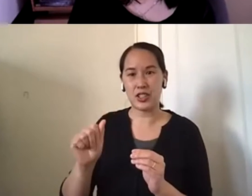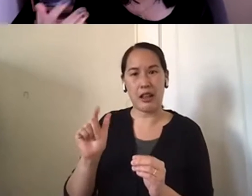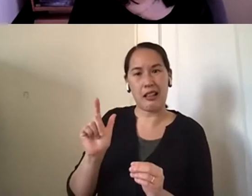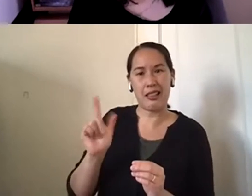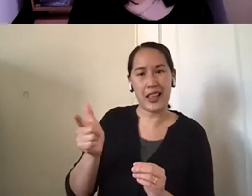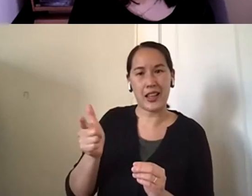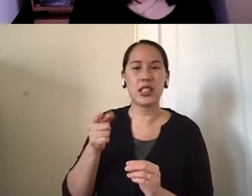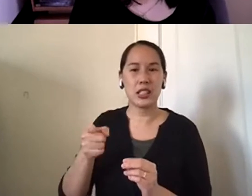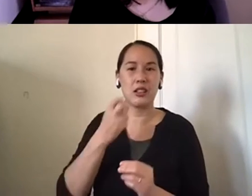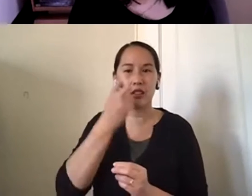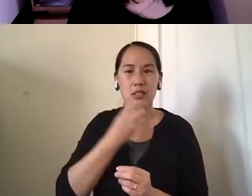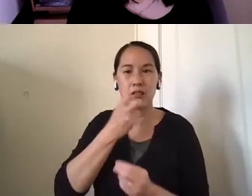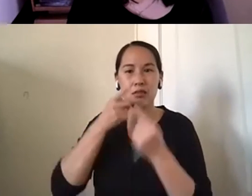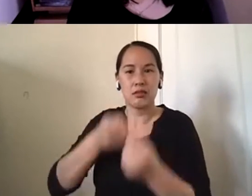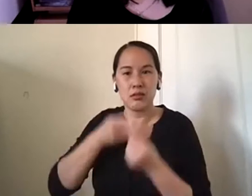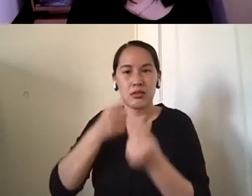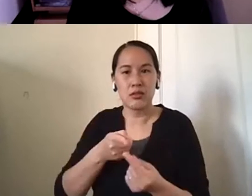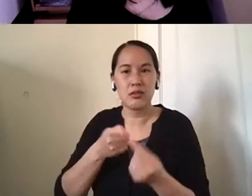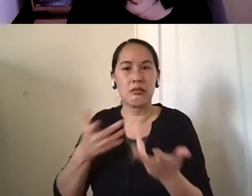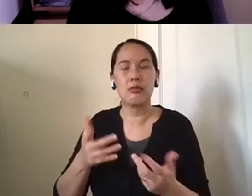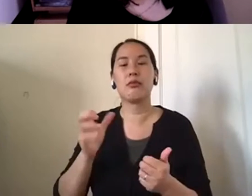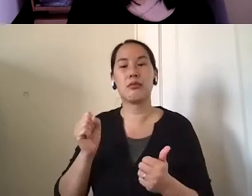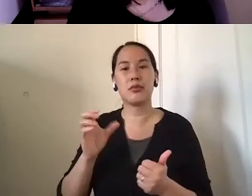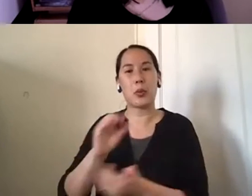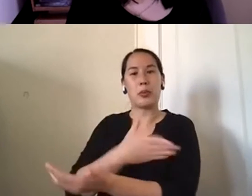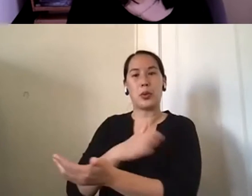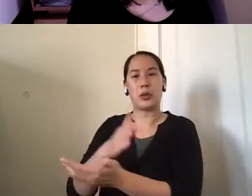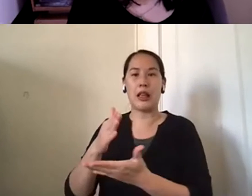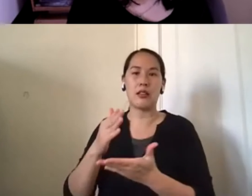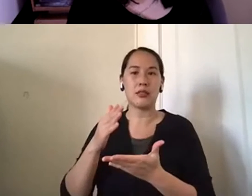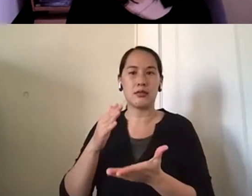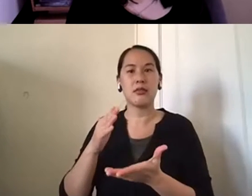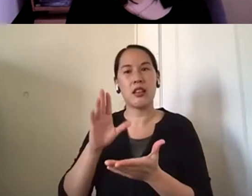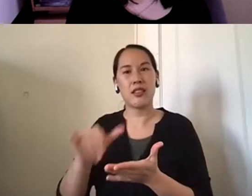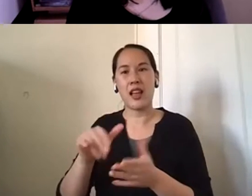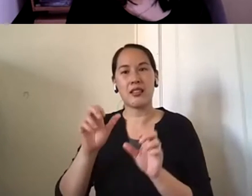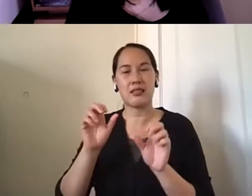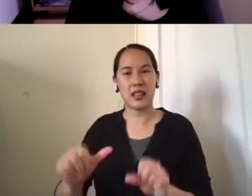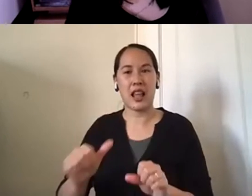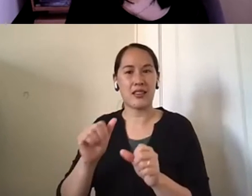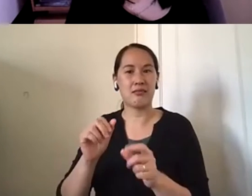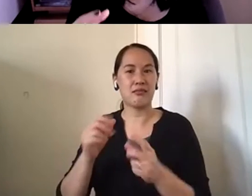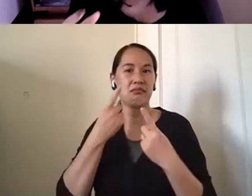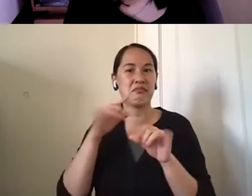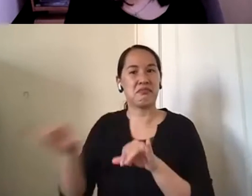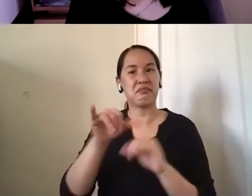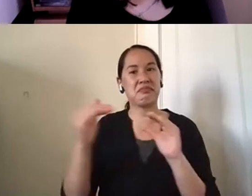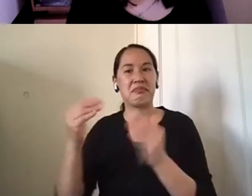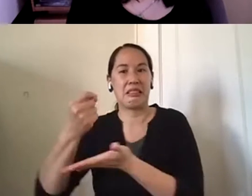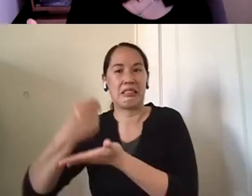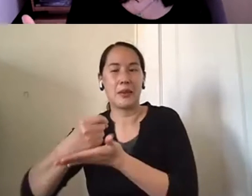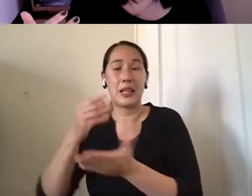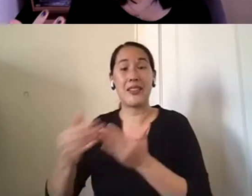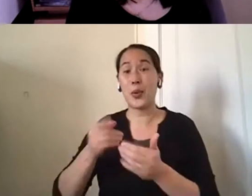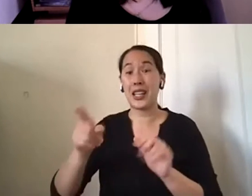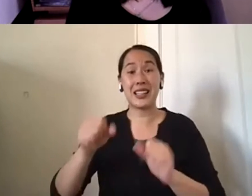where he was having difficulty speaking. And so, um, music can often be very therapeutic. Um, and even though he couldn't sing the words anymore,